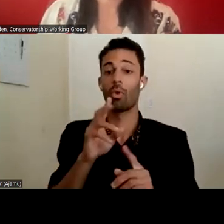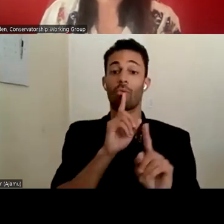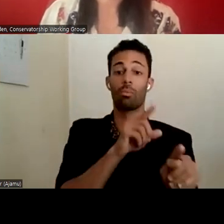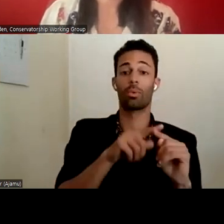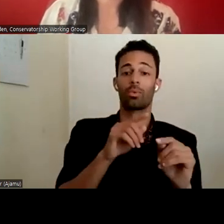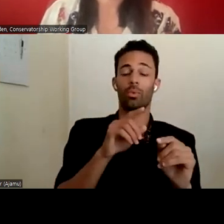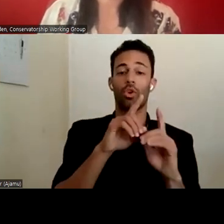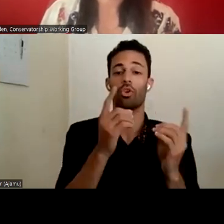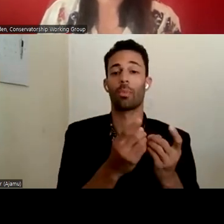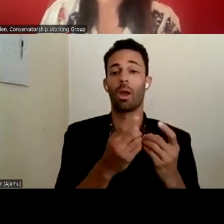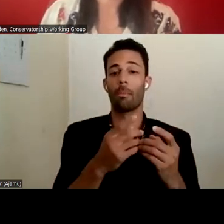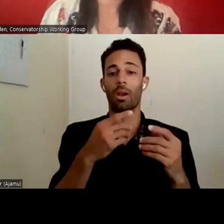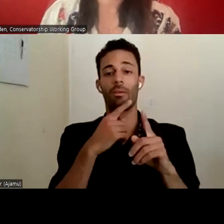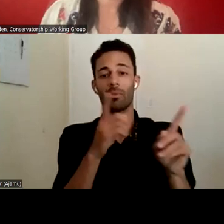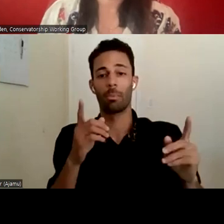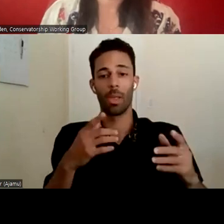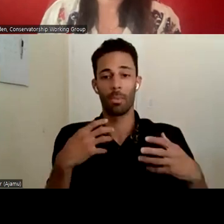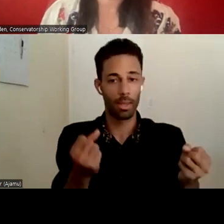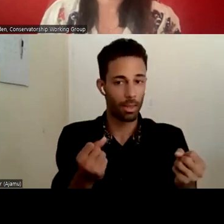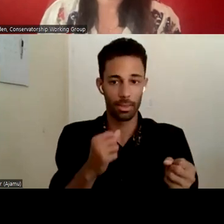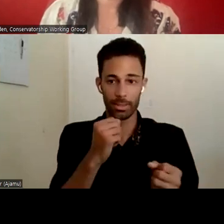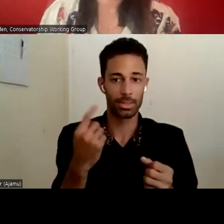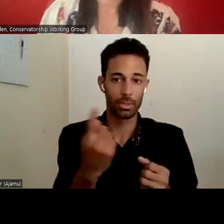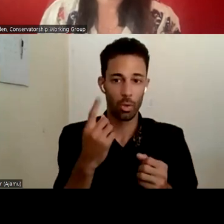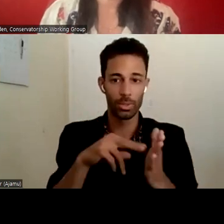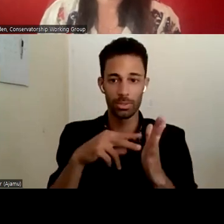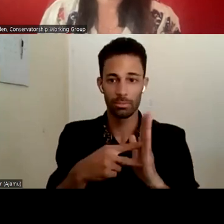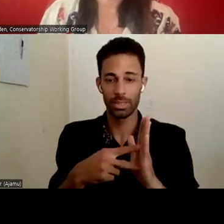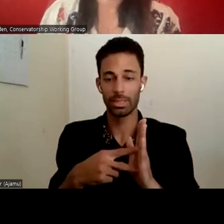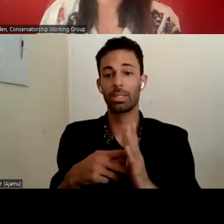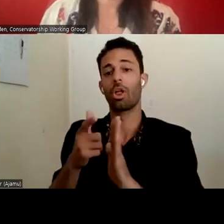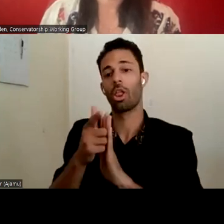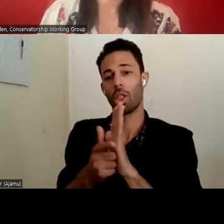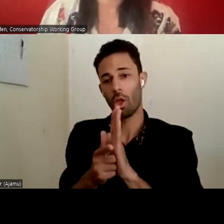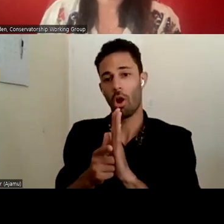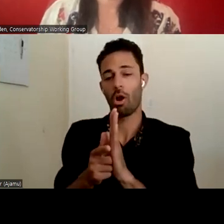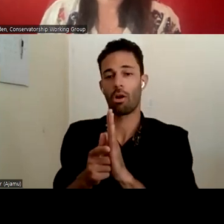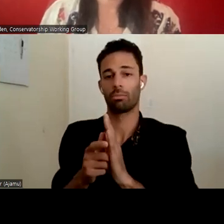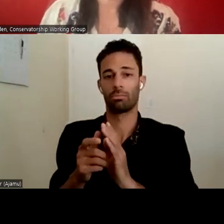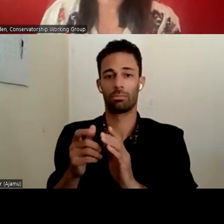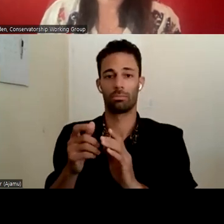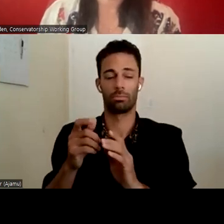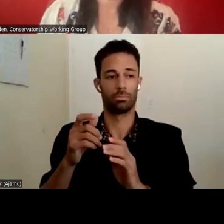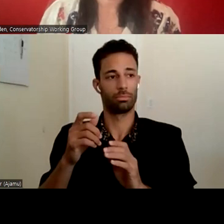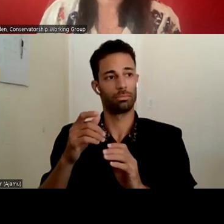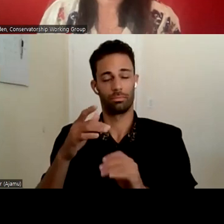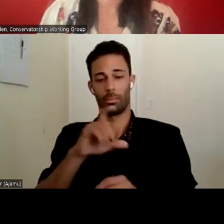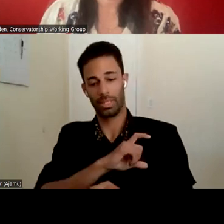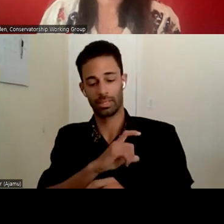Um, it doesn't necessarily always mean that someone from law enforcement is investigating the case. And I have had cases